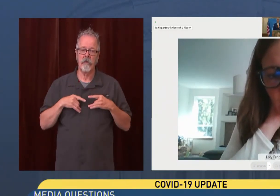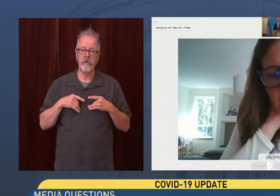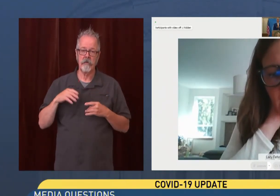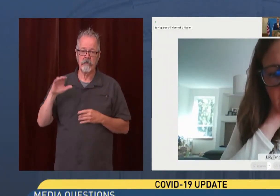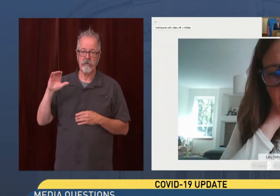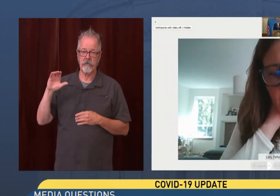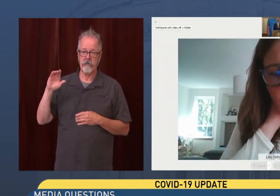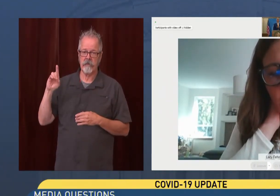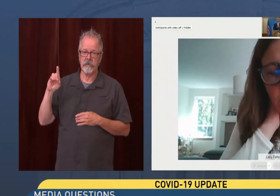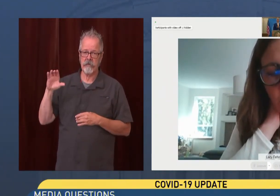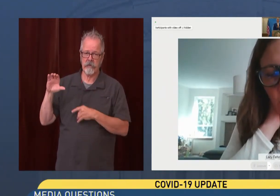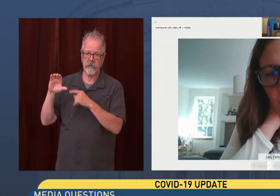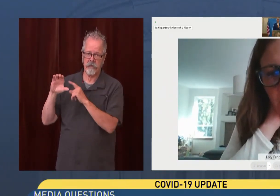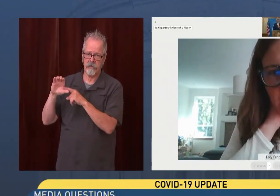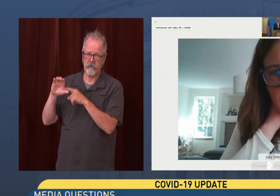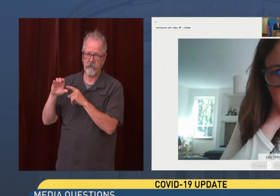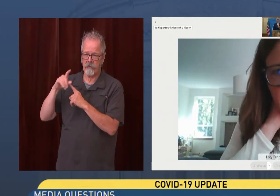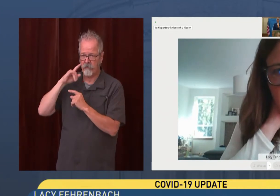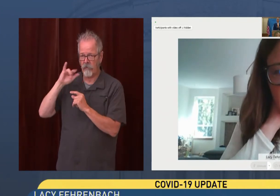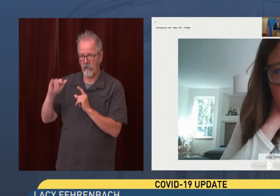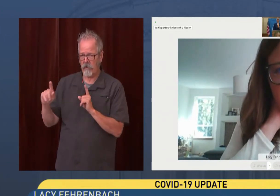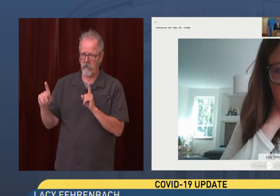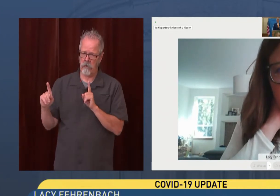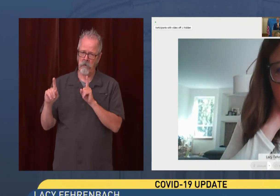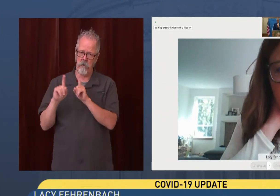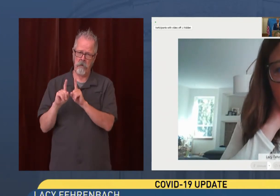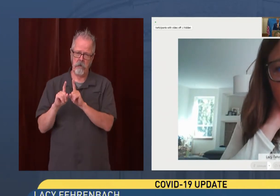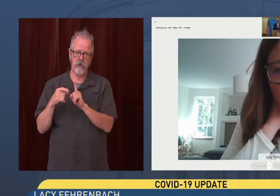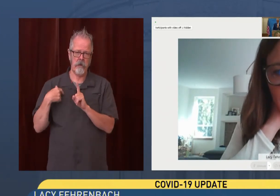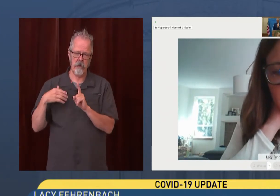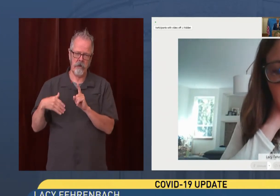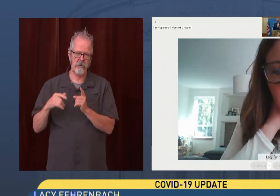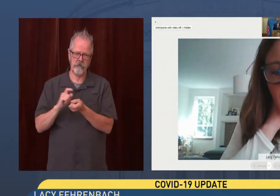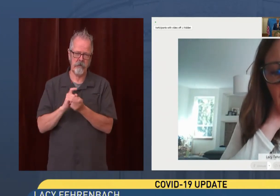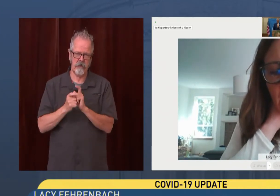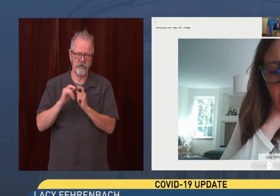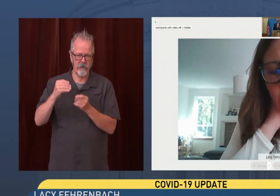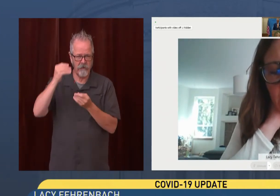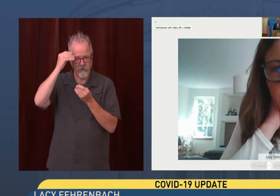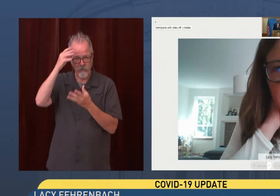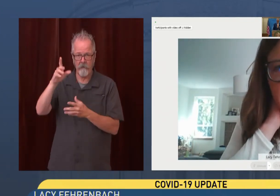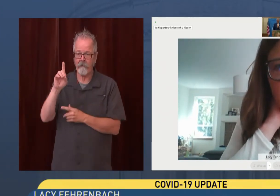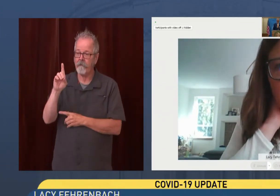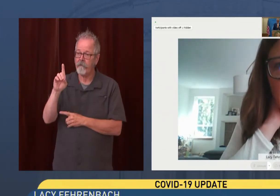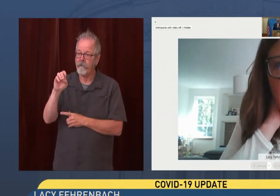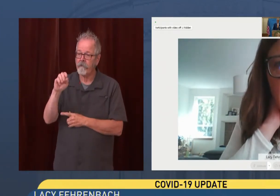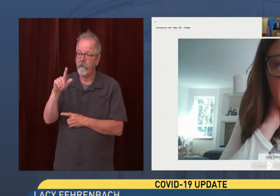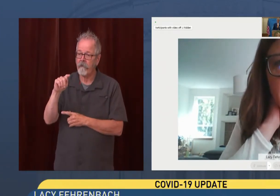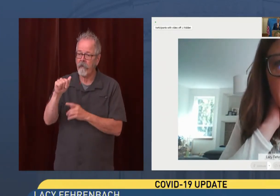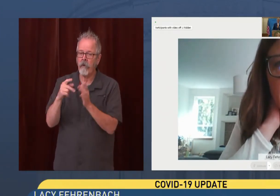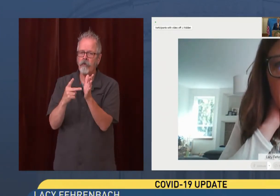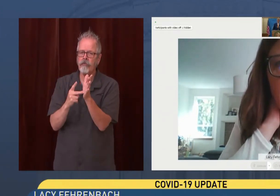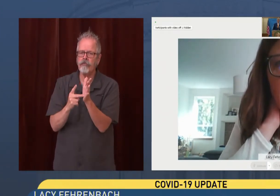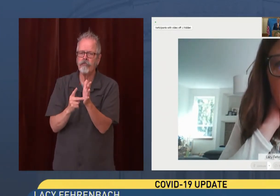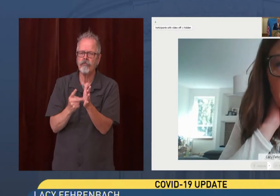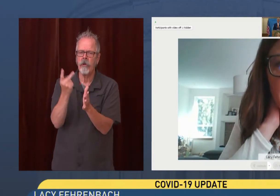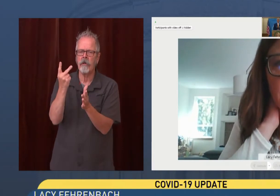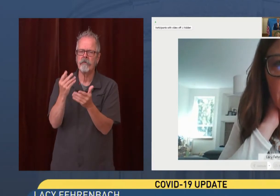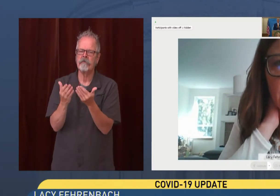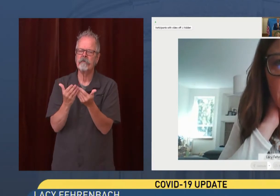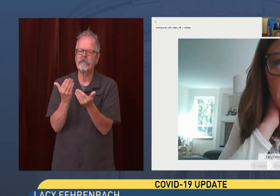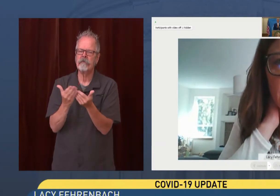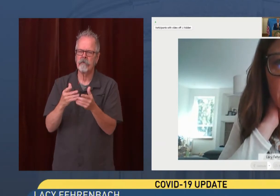the definition of a close contact. However, what we do know about the Delta variant is that it's about twice as transmissible as